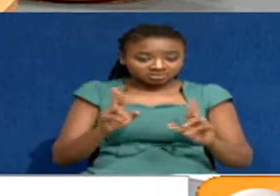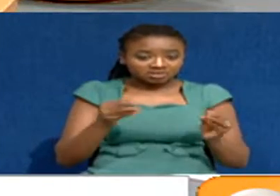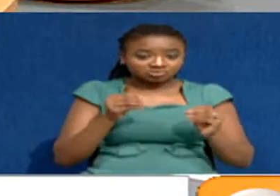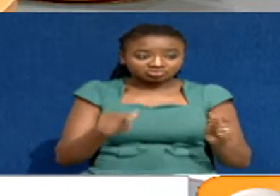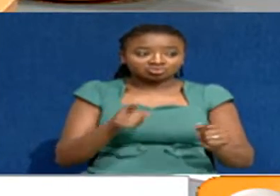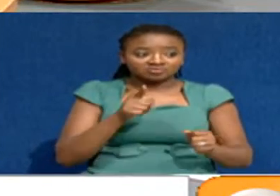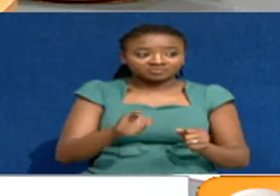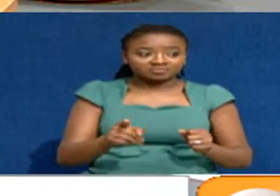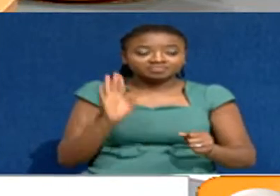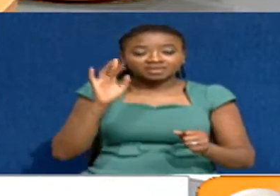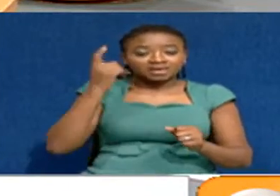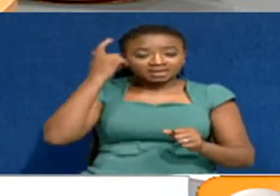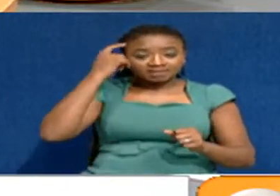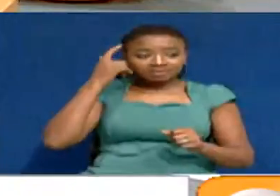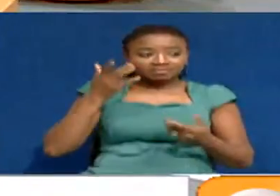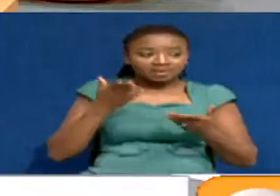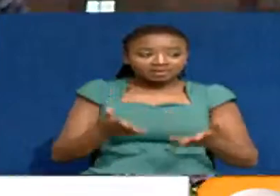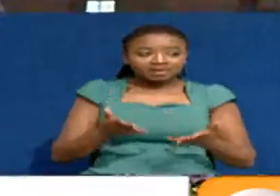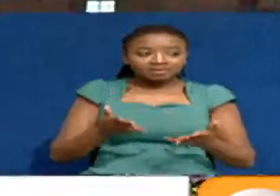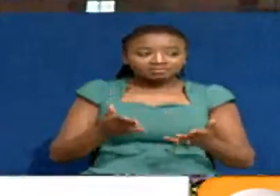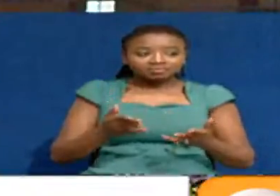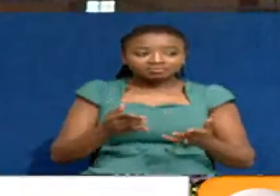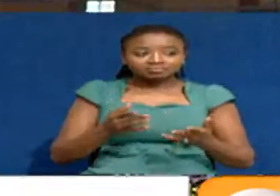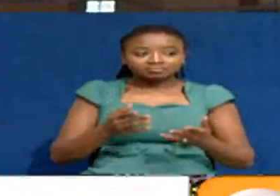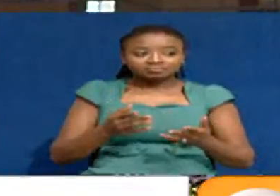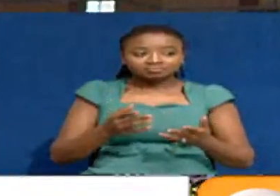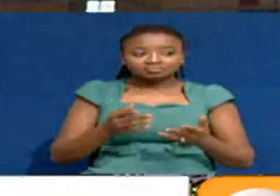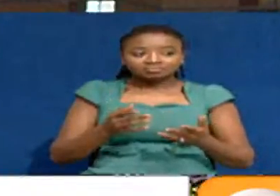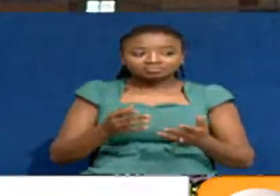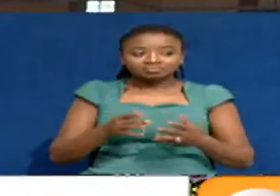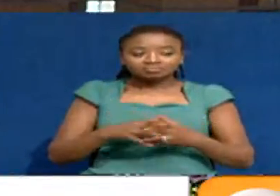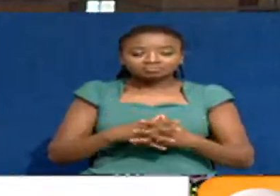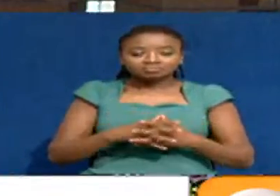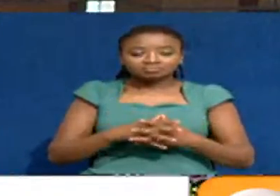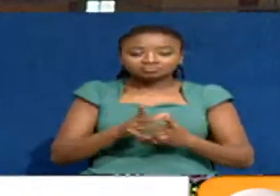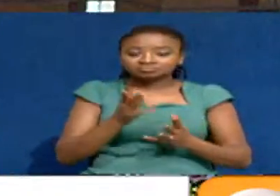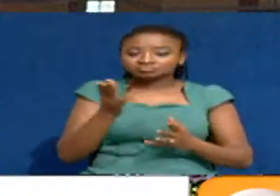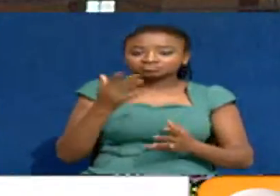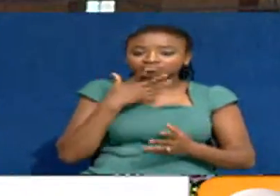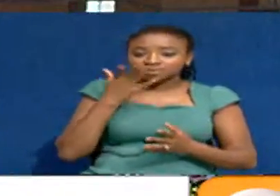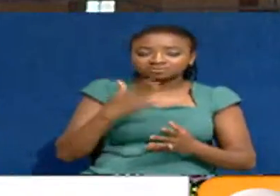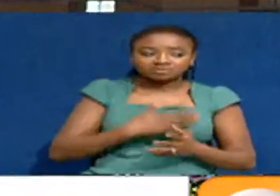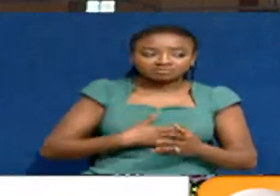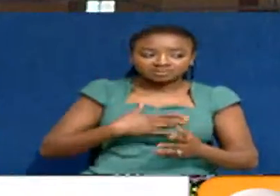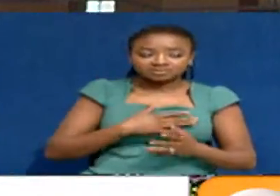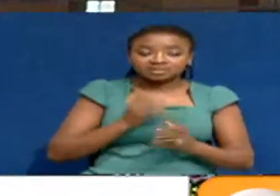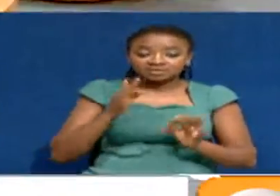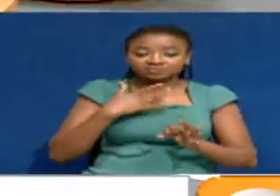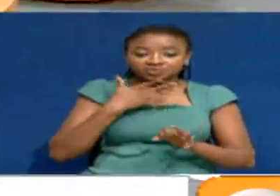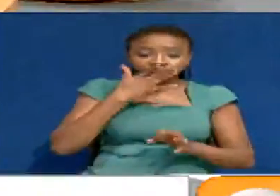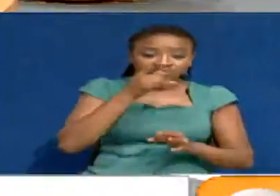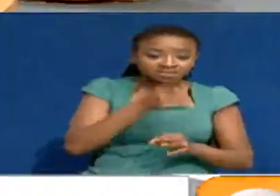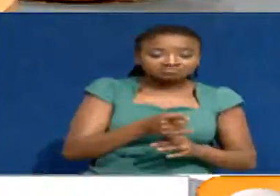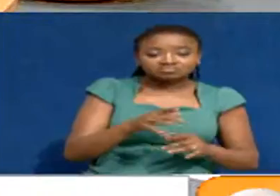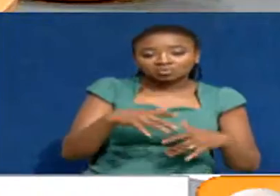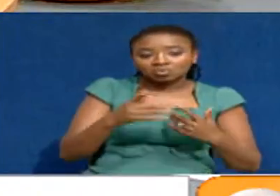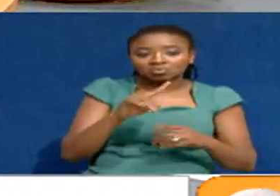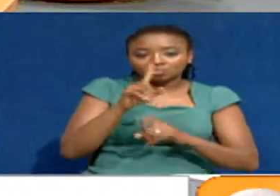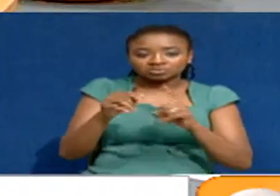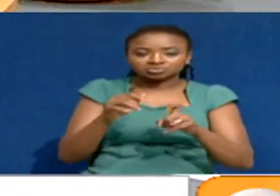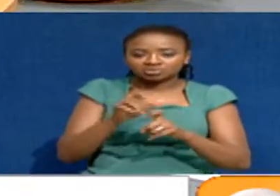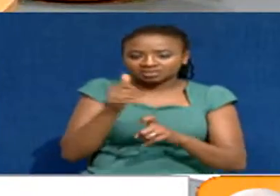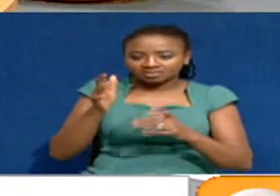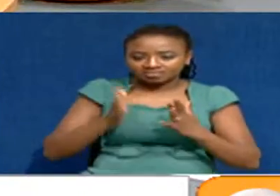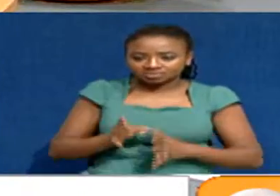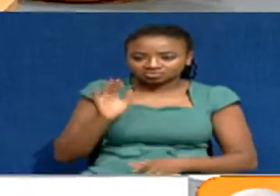And remember, this is a parting short segment, so that's the most I'll give you, sir. I need you, if you want to respond to that and to the question that our viewer